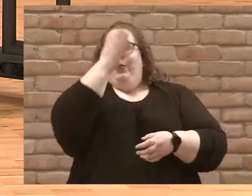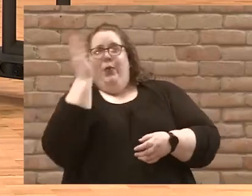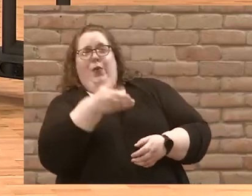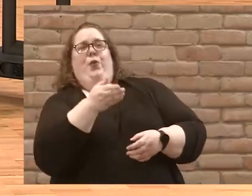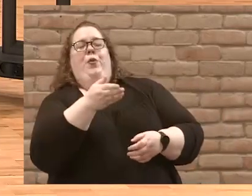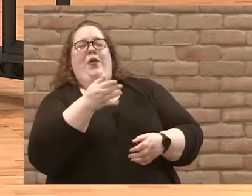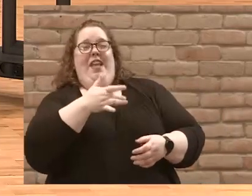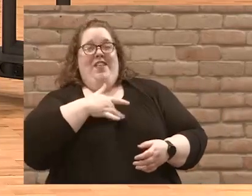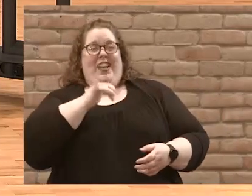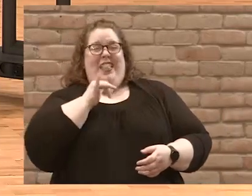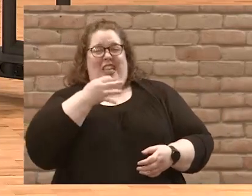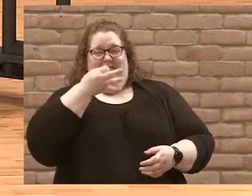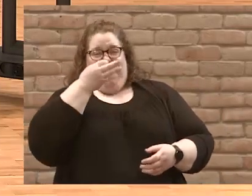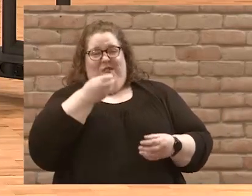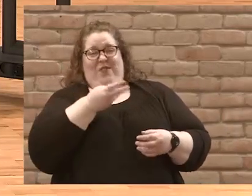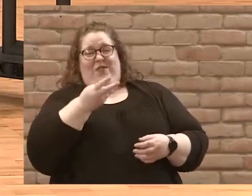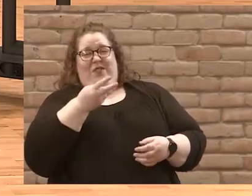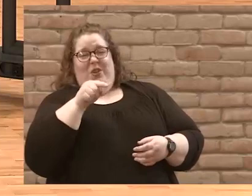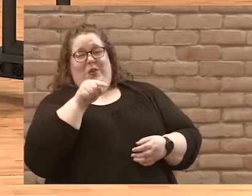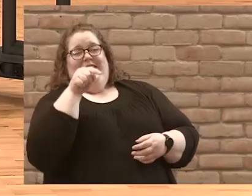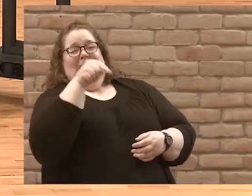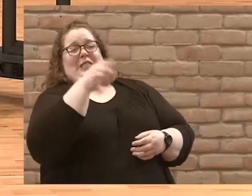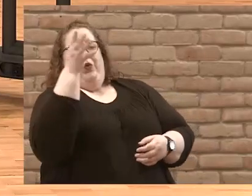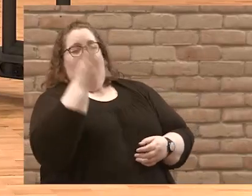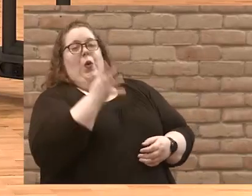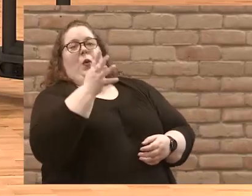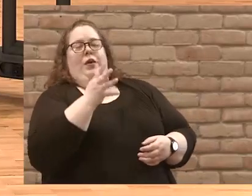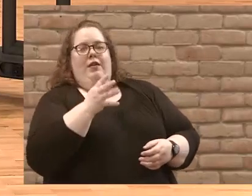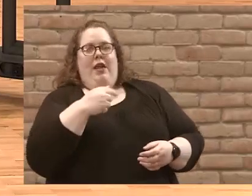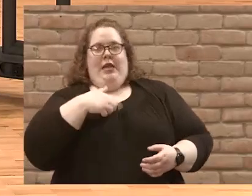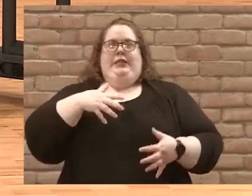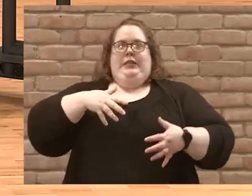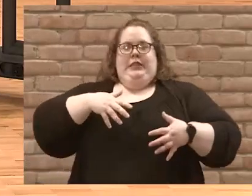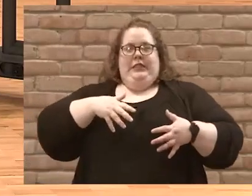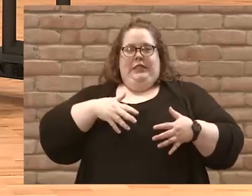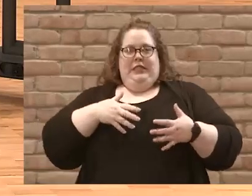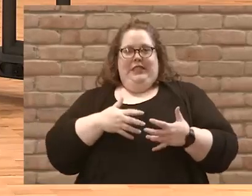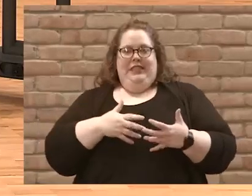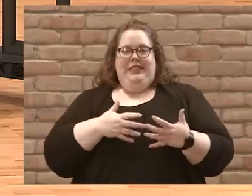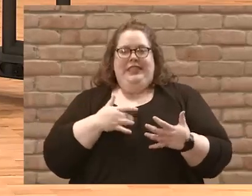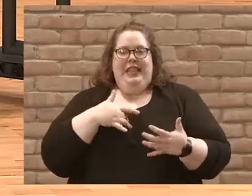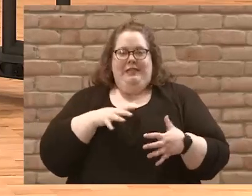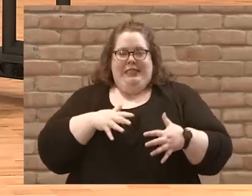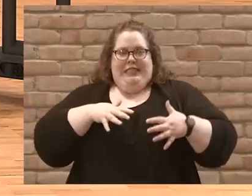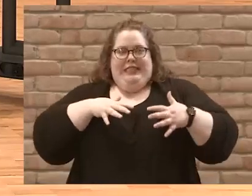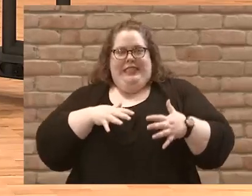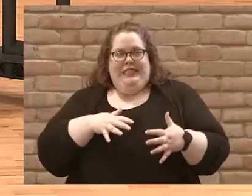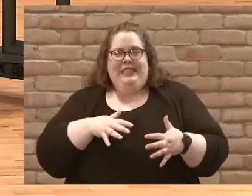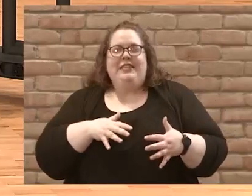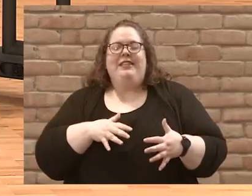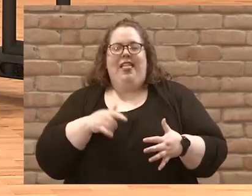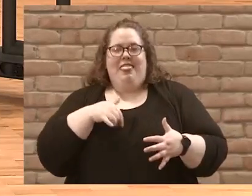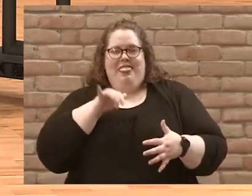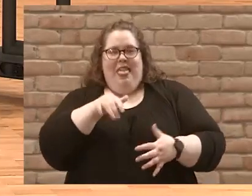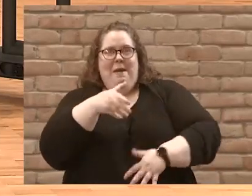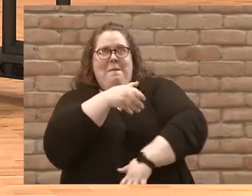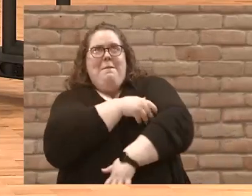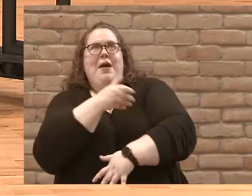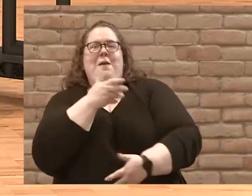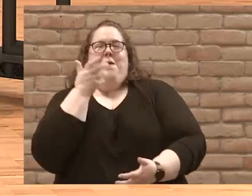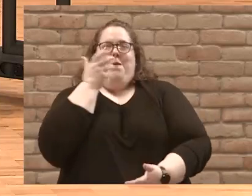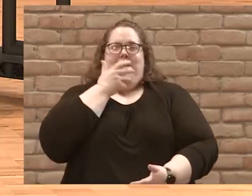it hit just a few feet away from me. It left me rattled. I was unnerved by the power of this